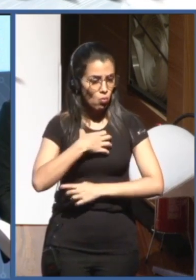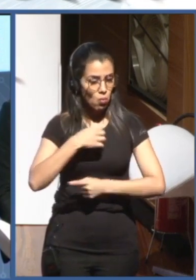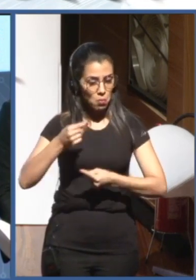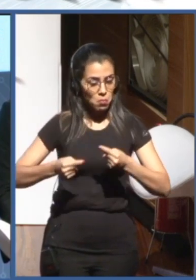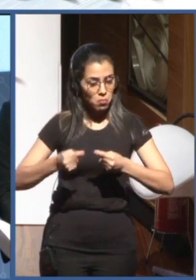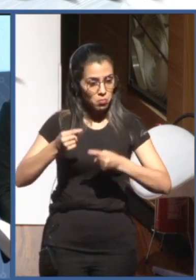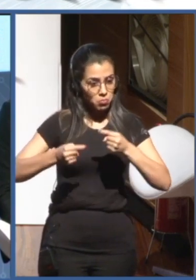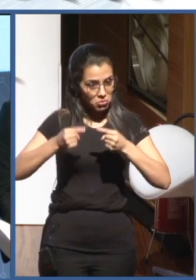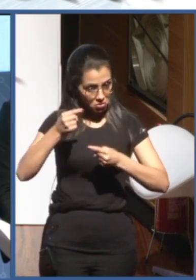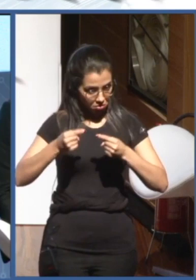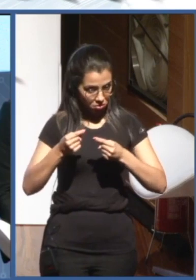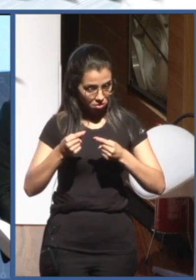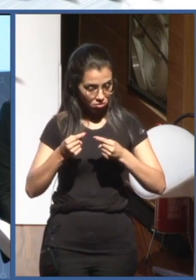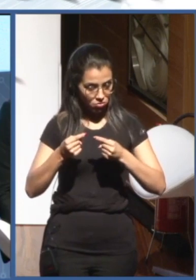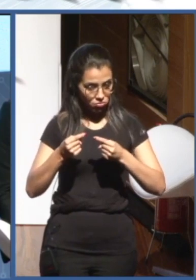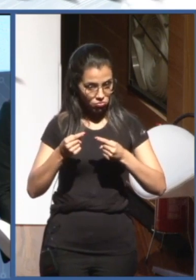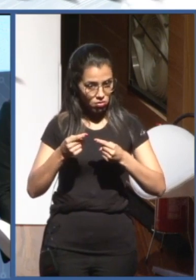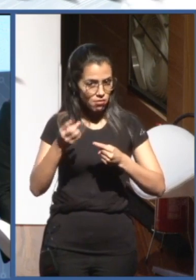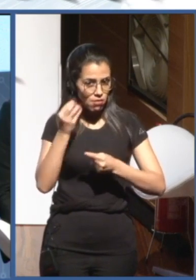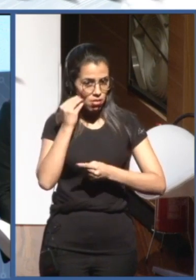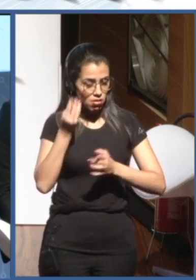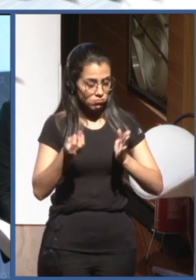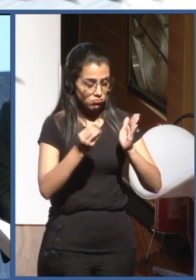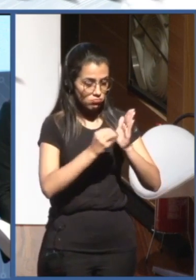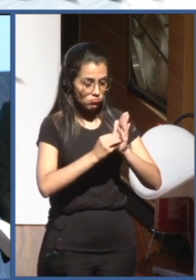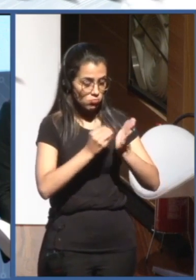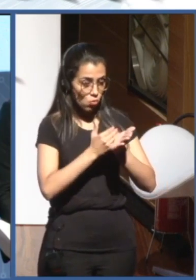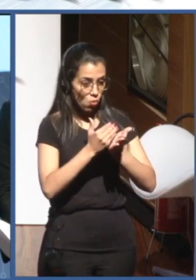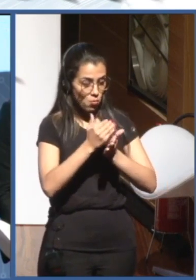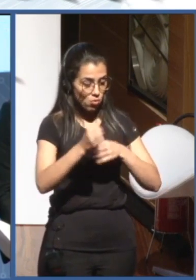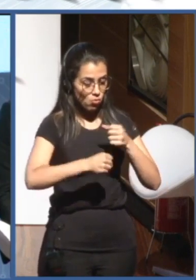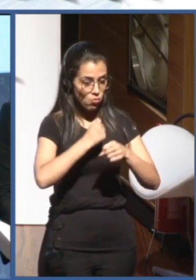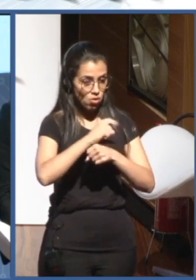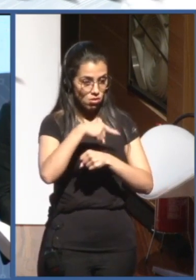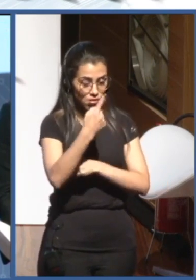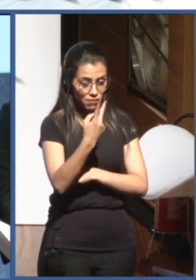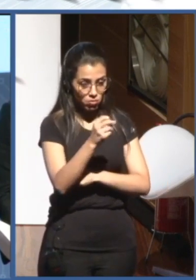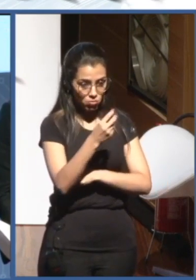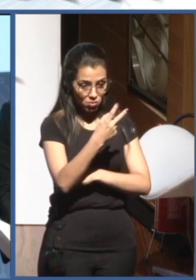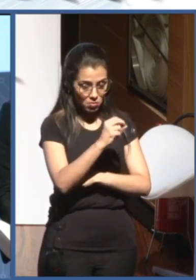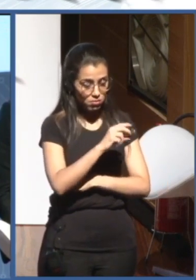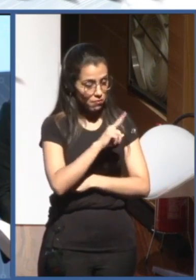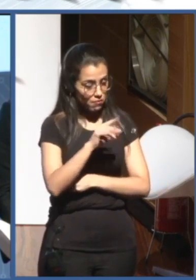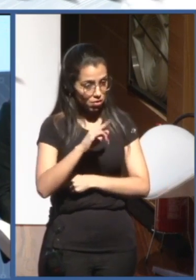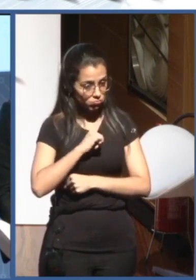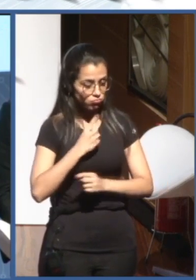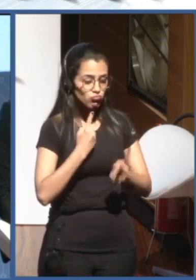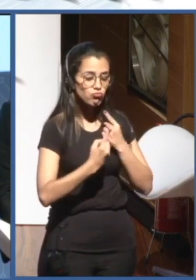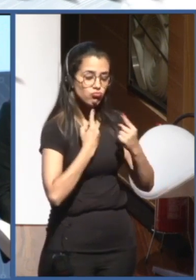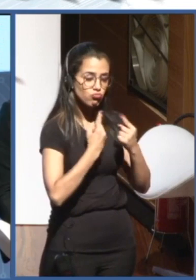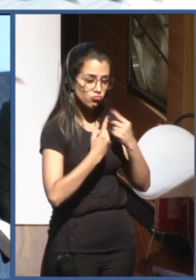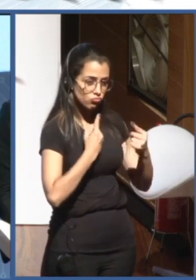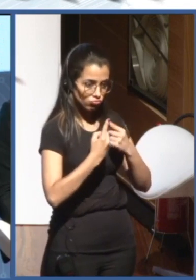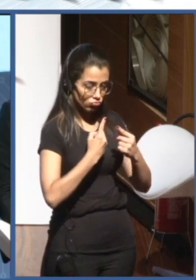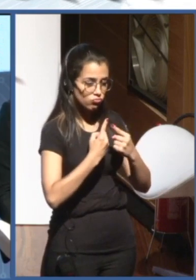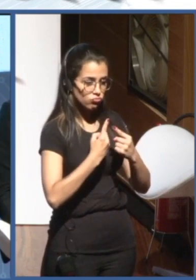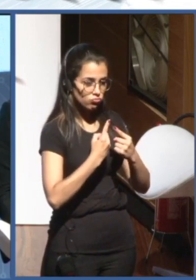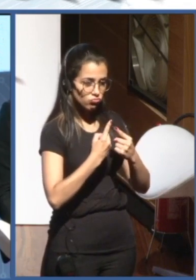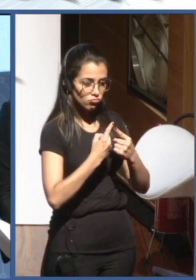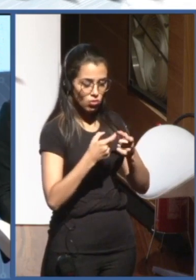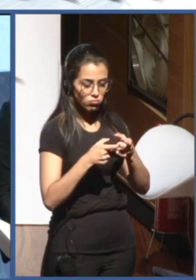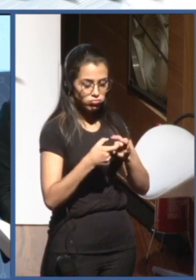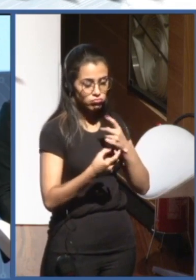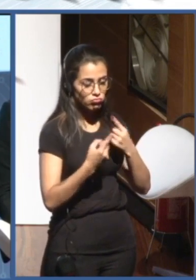year. It will be a hub for dialogue. It will be a hub of policy resources for governments and